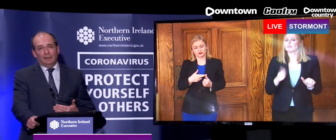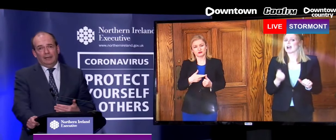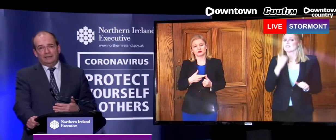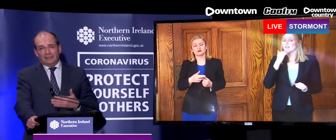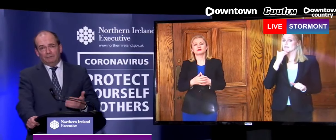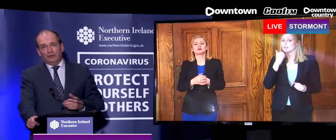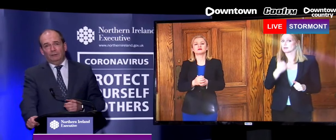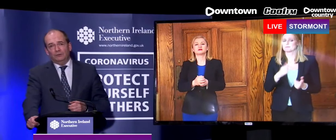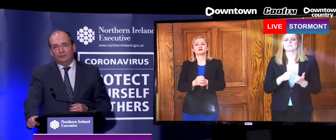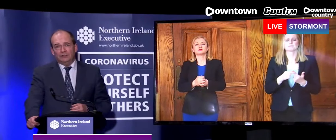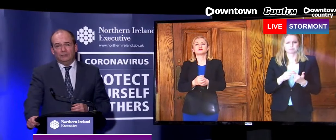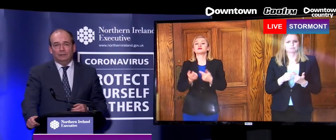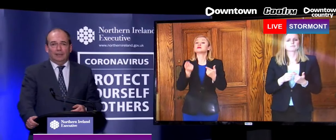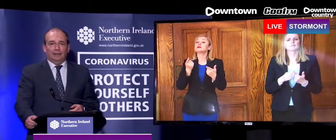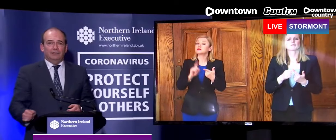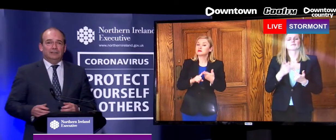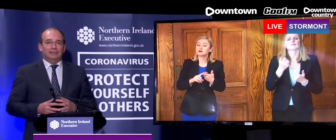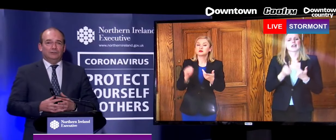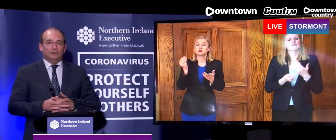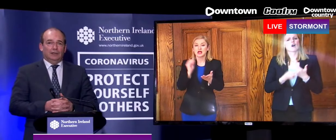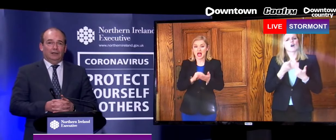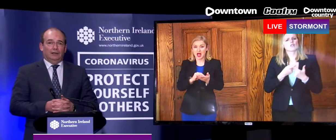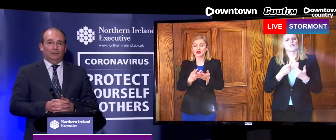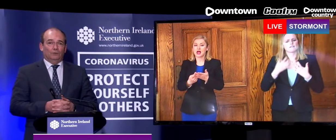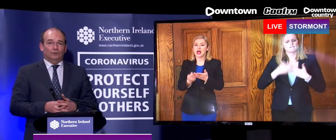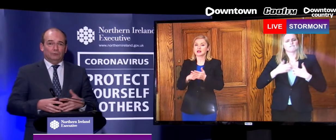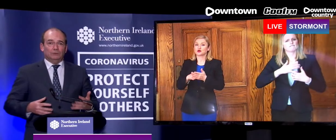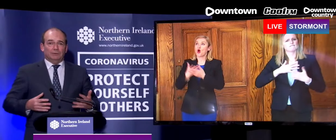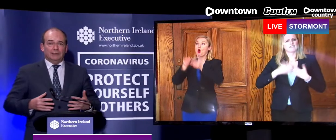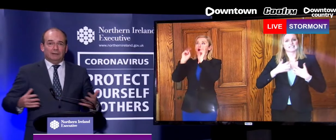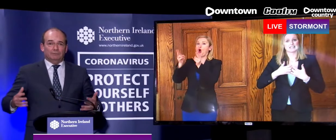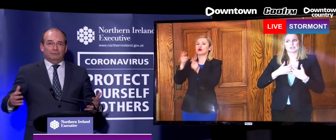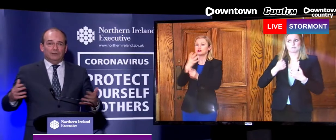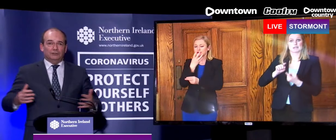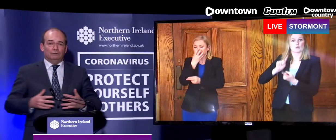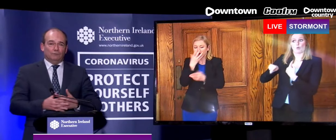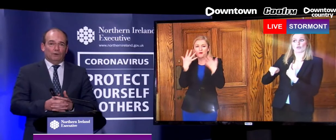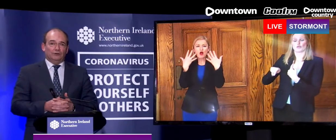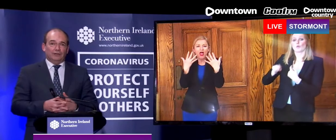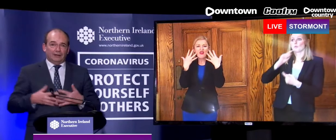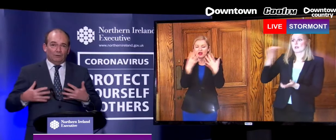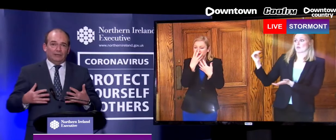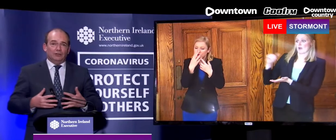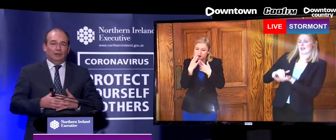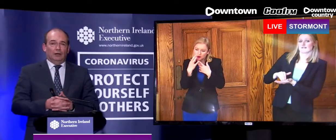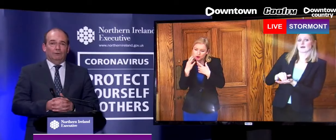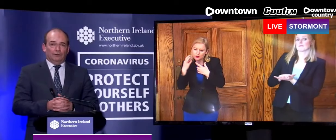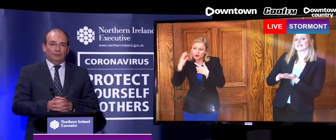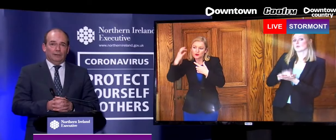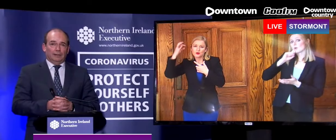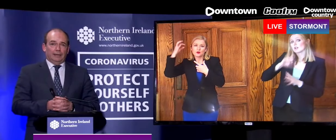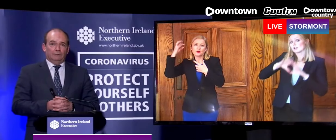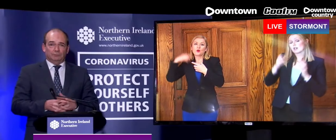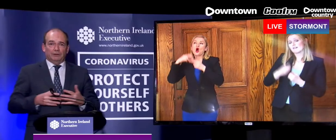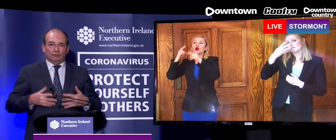also have significant numbers of additional ventilators on order, which will bring us up an additional 400 and a range of